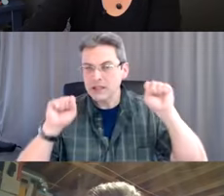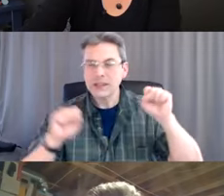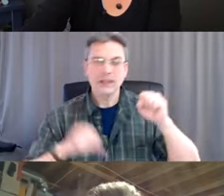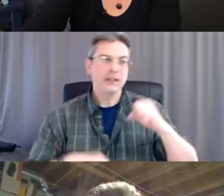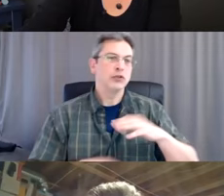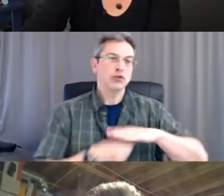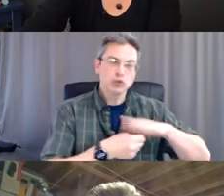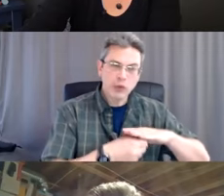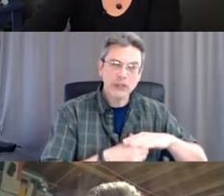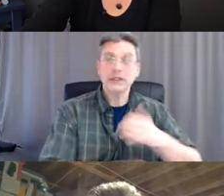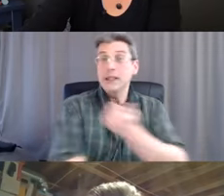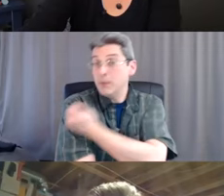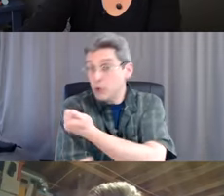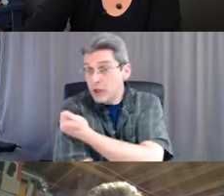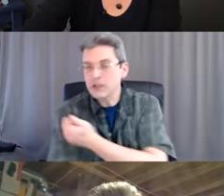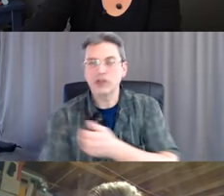control your stress.